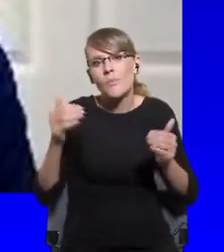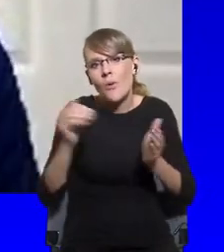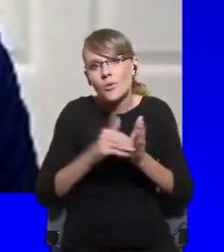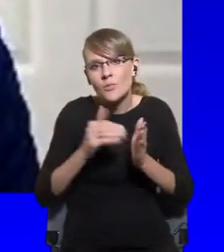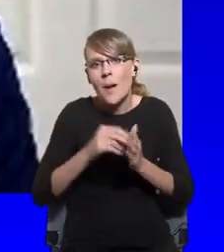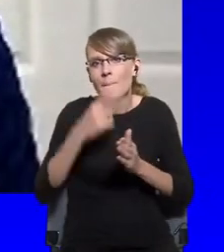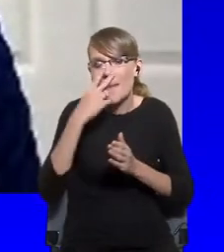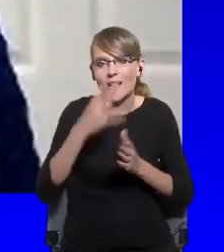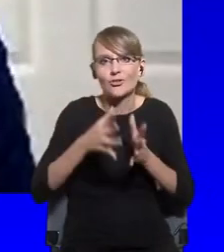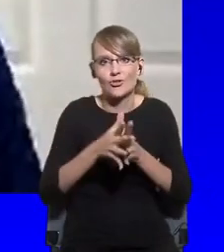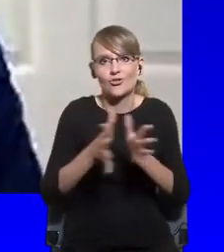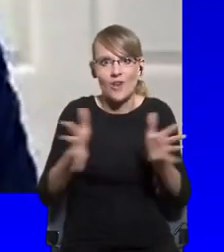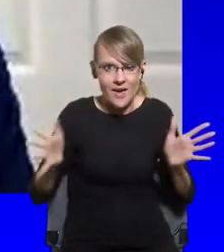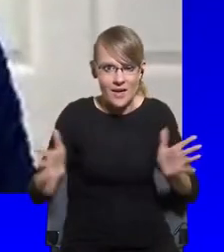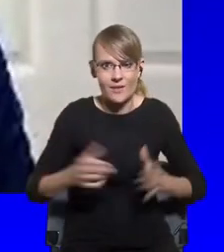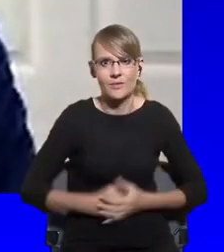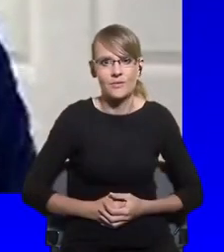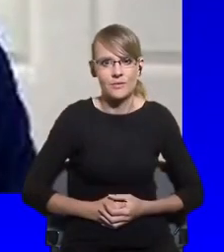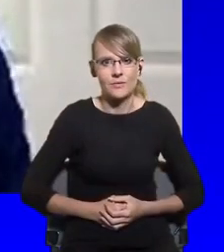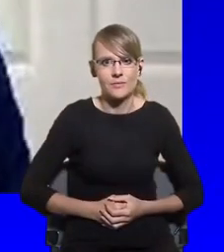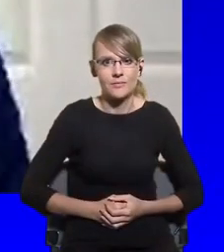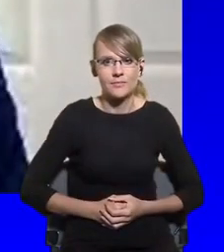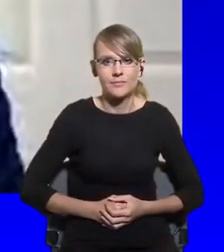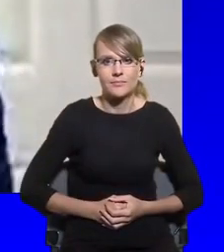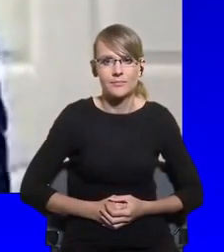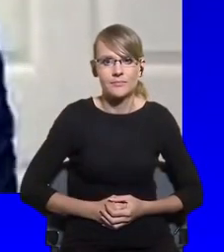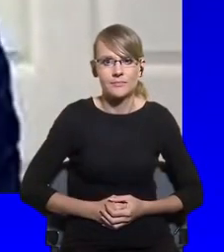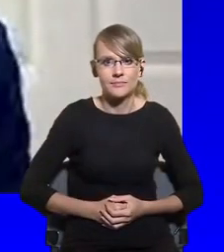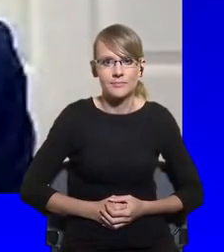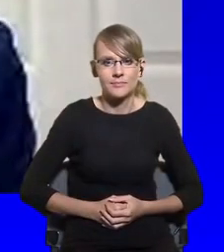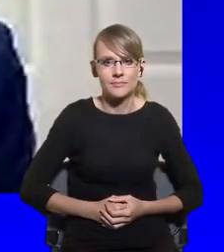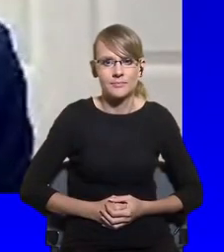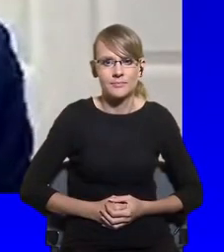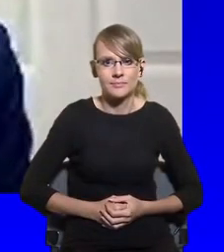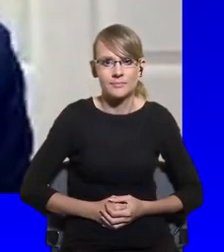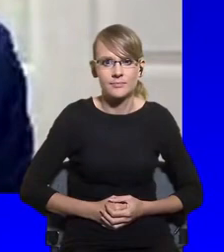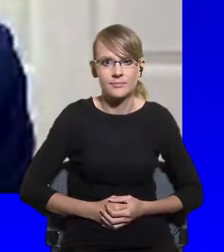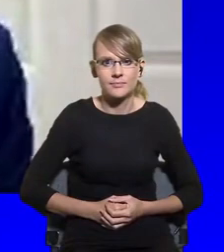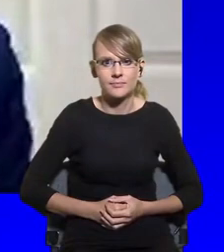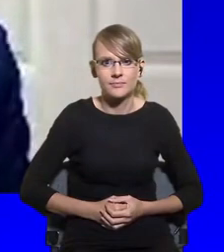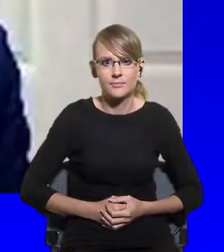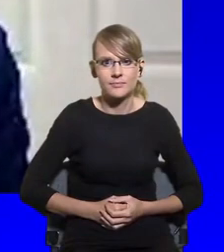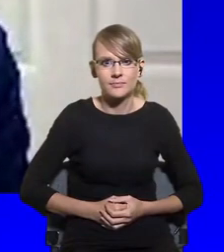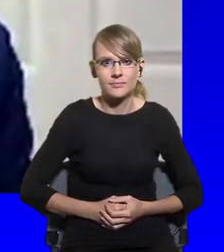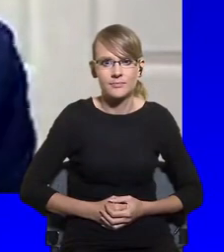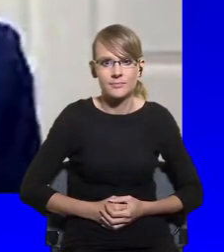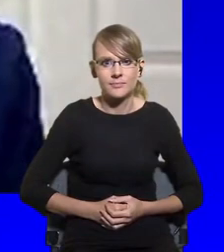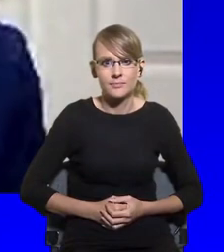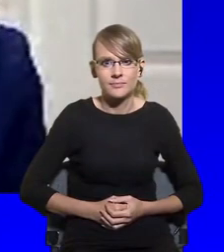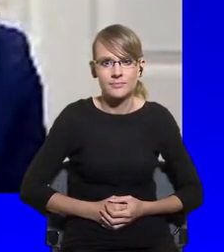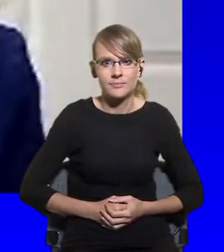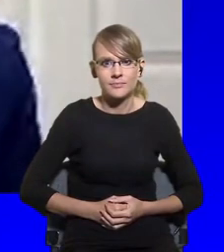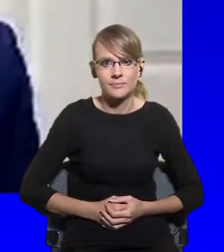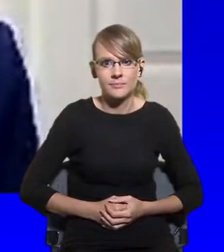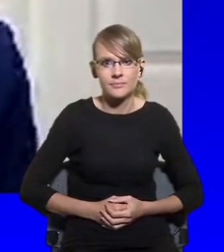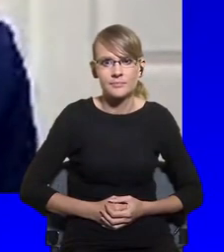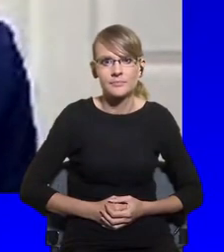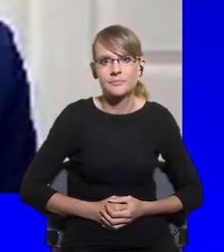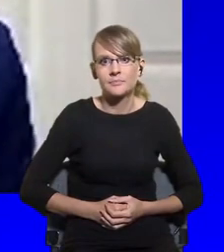I think that it seems, however, and I have to say this, that democracies are struggling